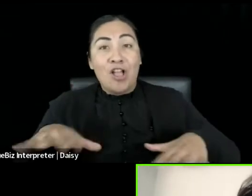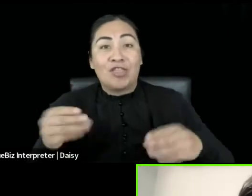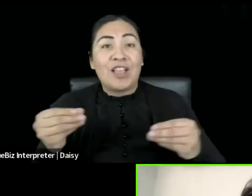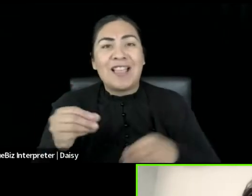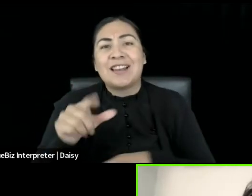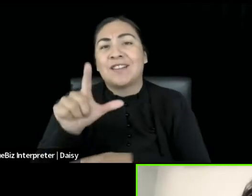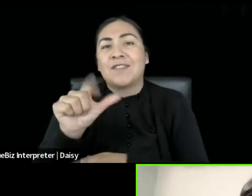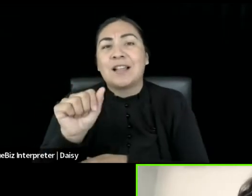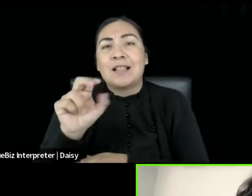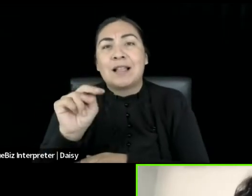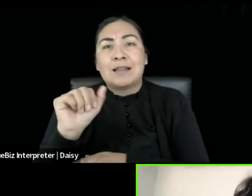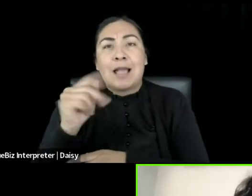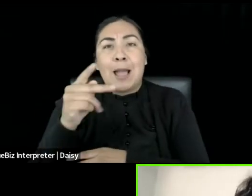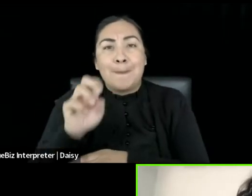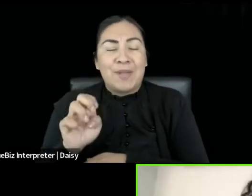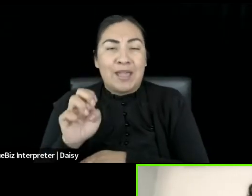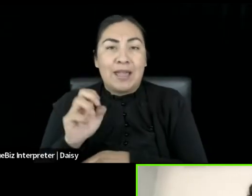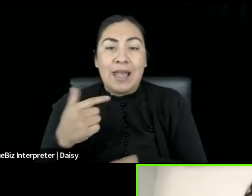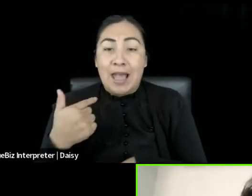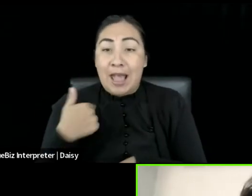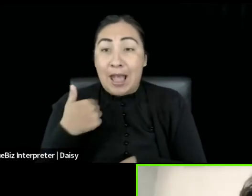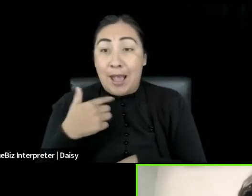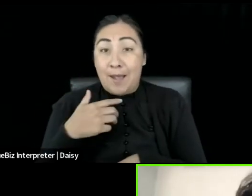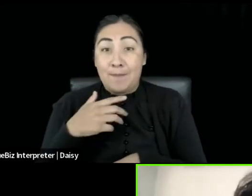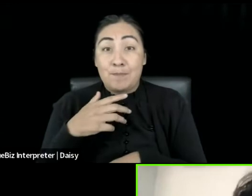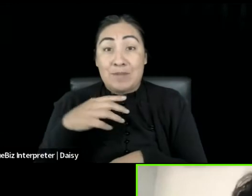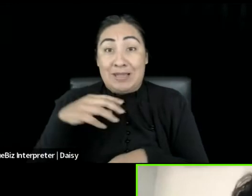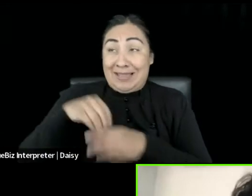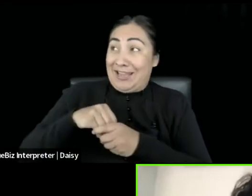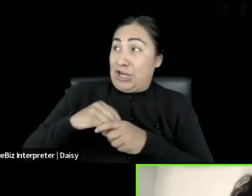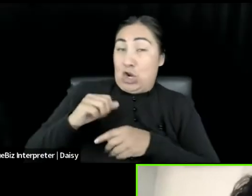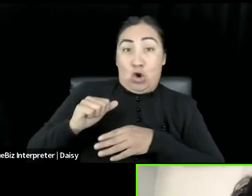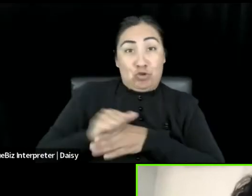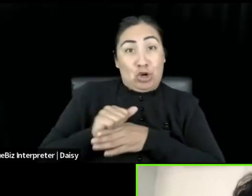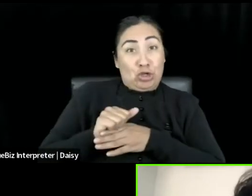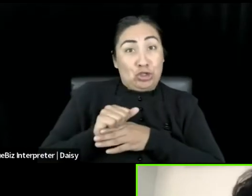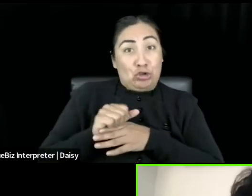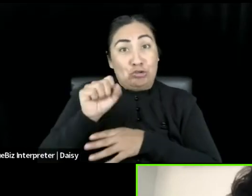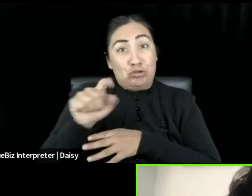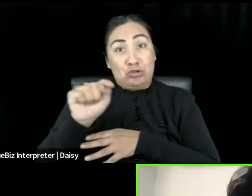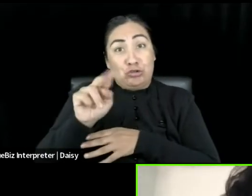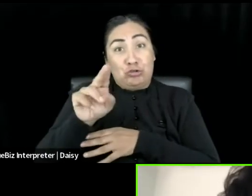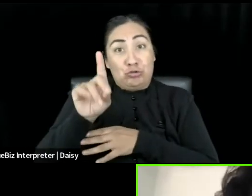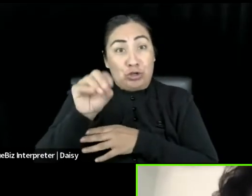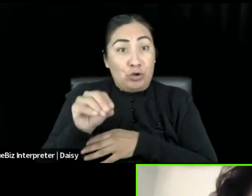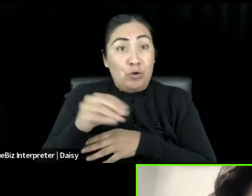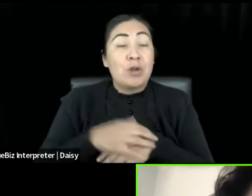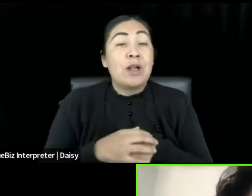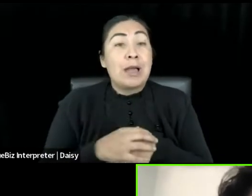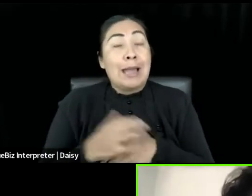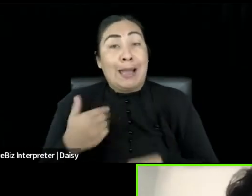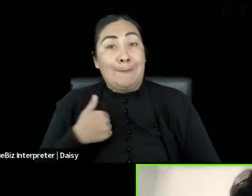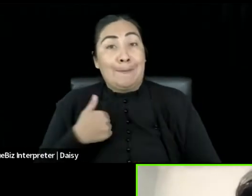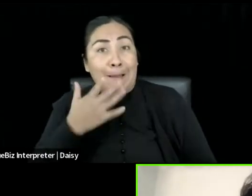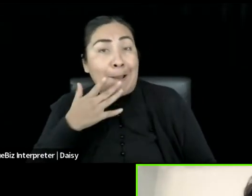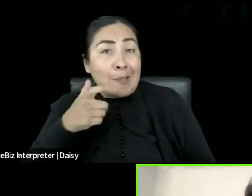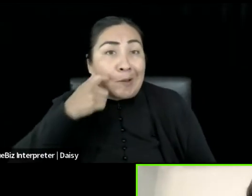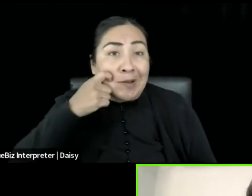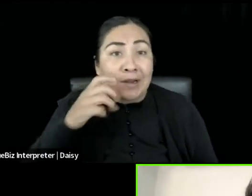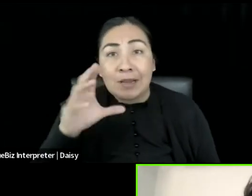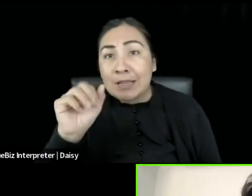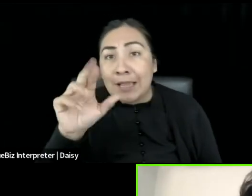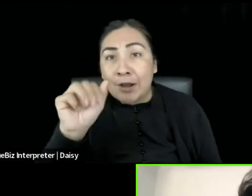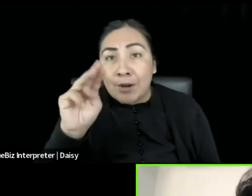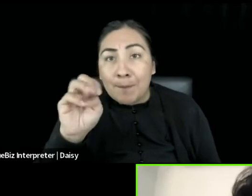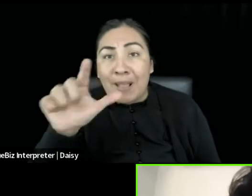I am in a, um, a rehearsal studio. Uh, I'm a caramel colored individual with dark